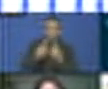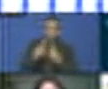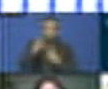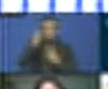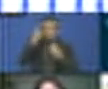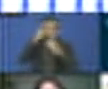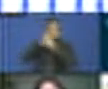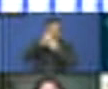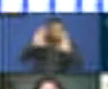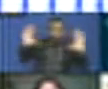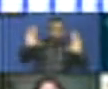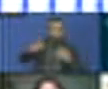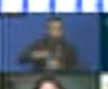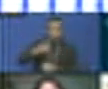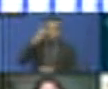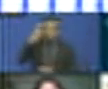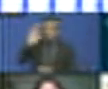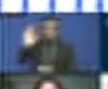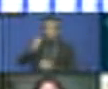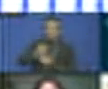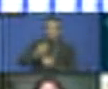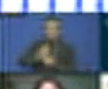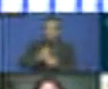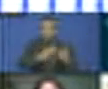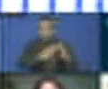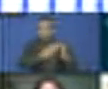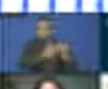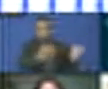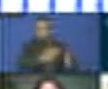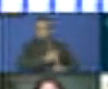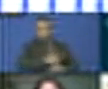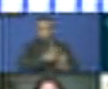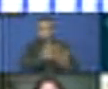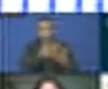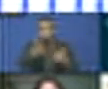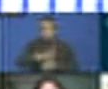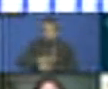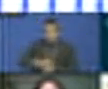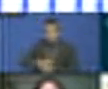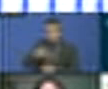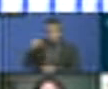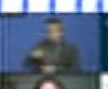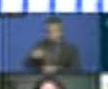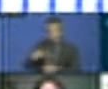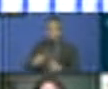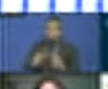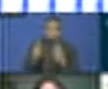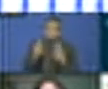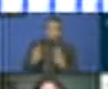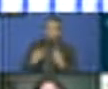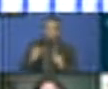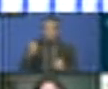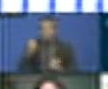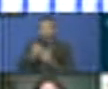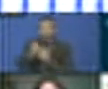to realizing a whole of government, whole of society approach in implementing the SDGs. And reiterating once more that it is at the